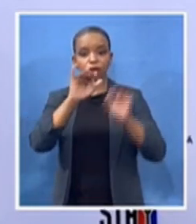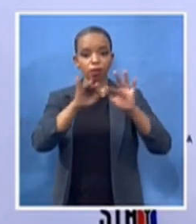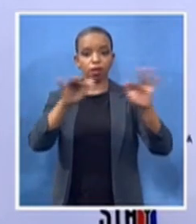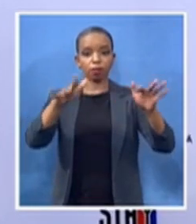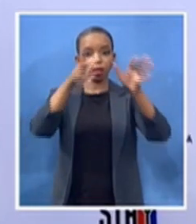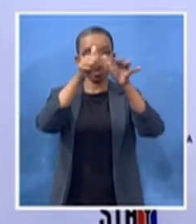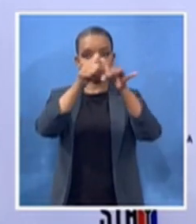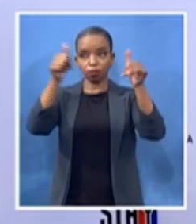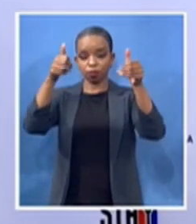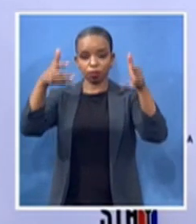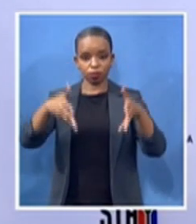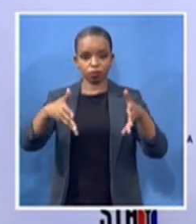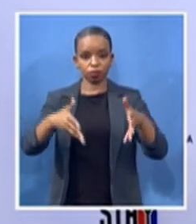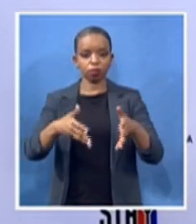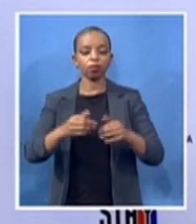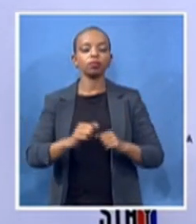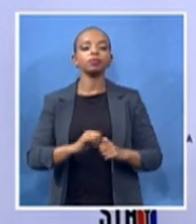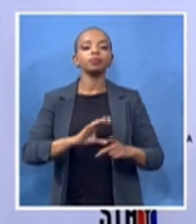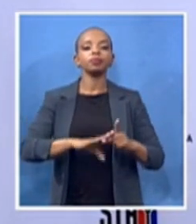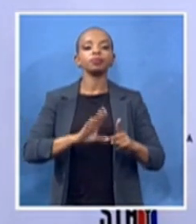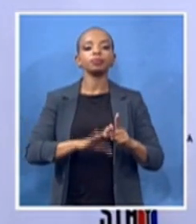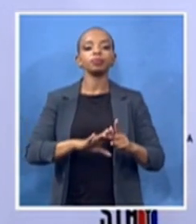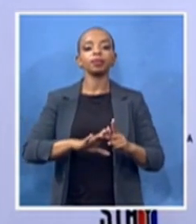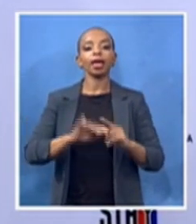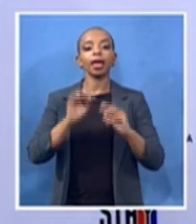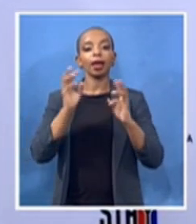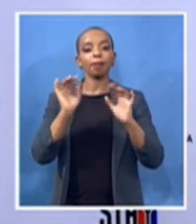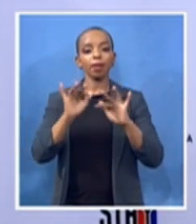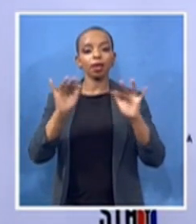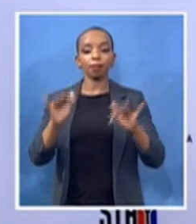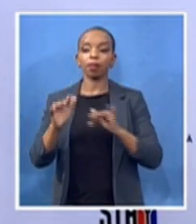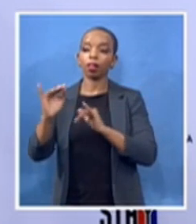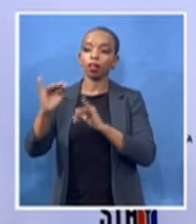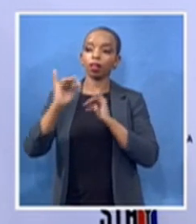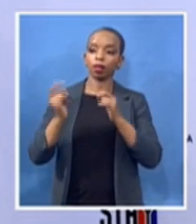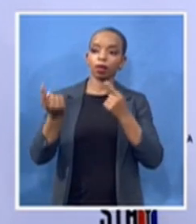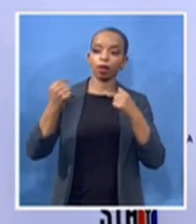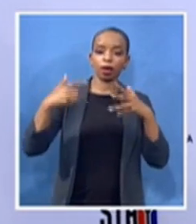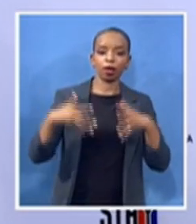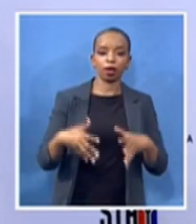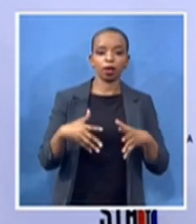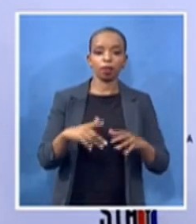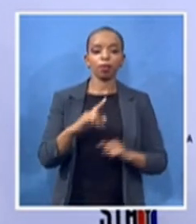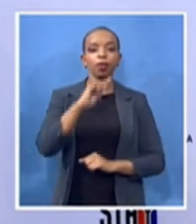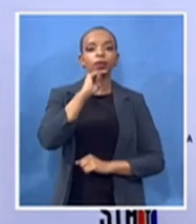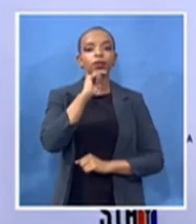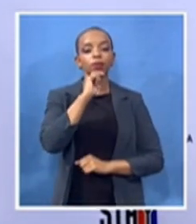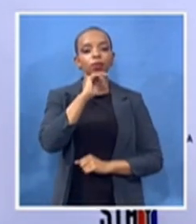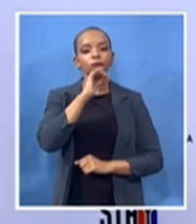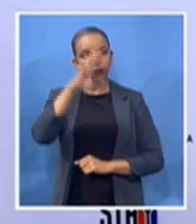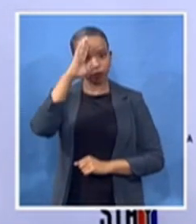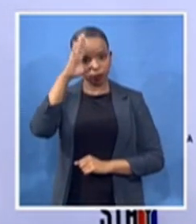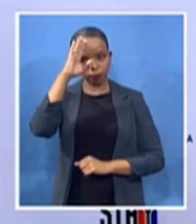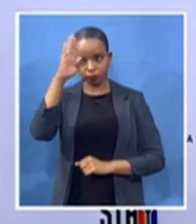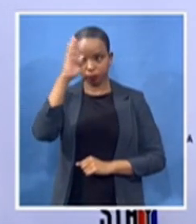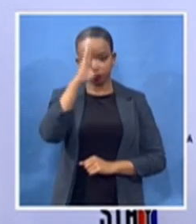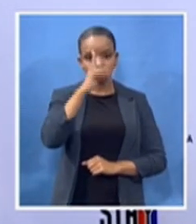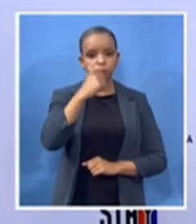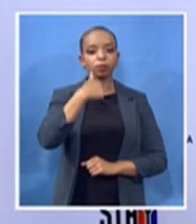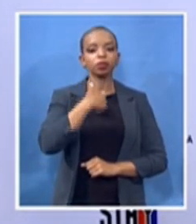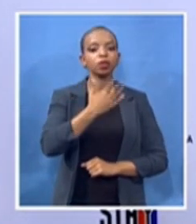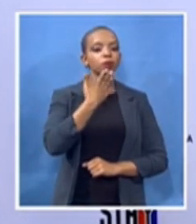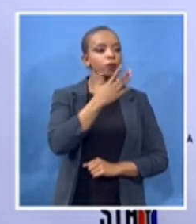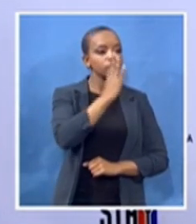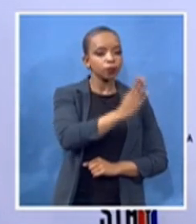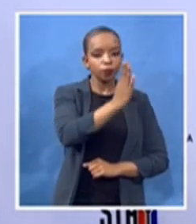observed in order to save our time i will go right into the continuation of what our ceo